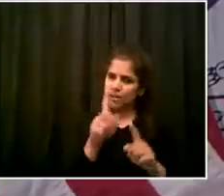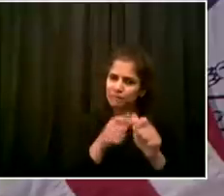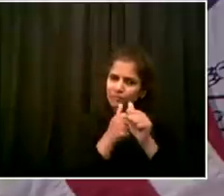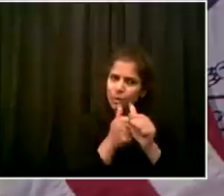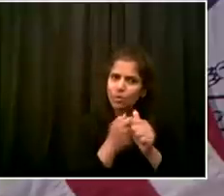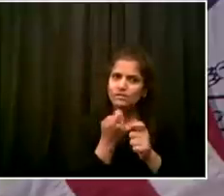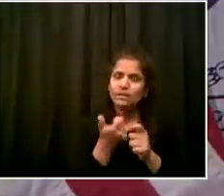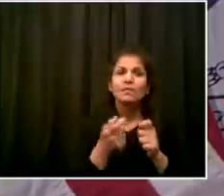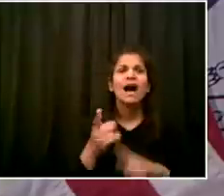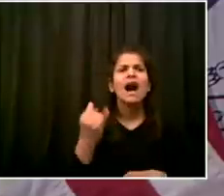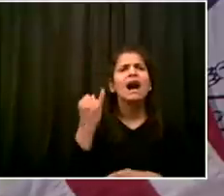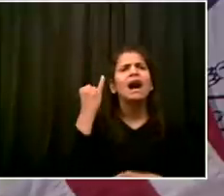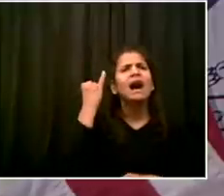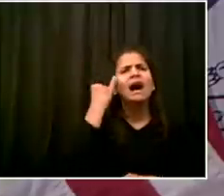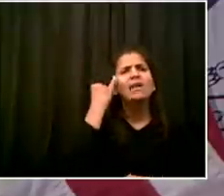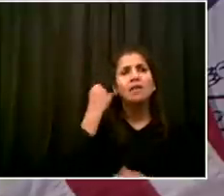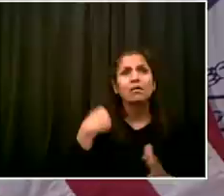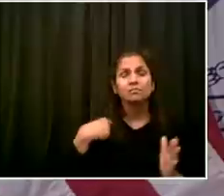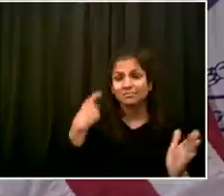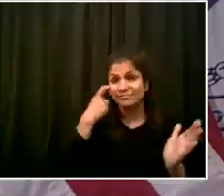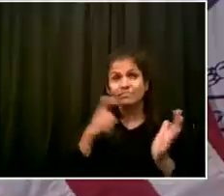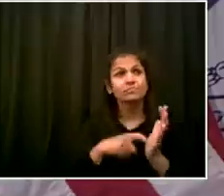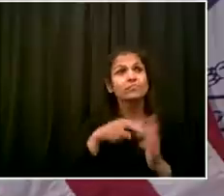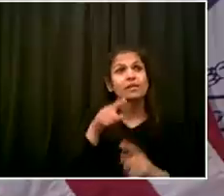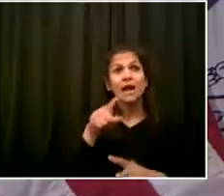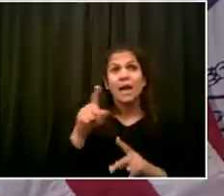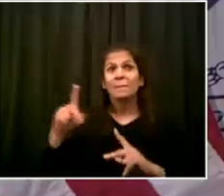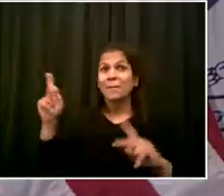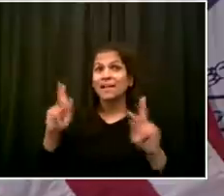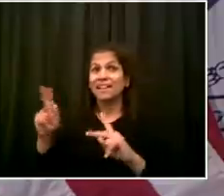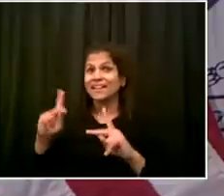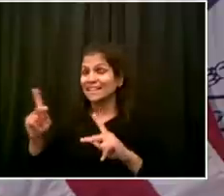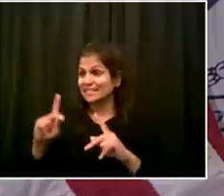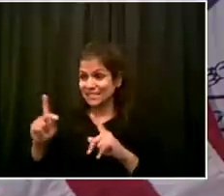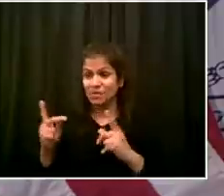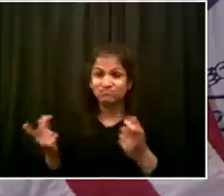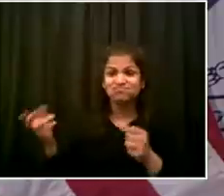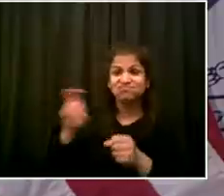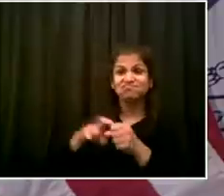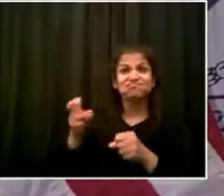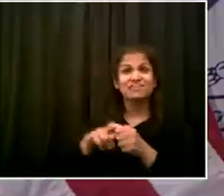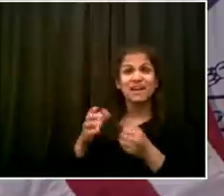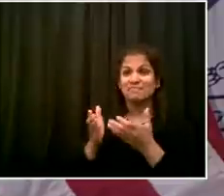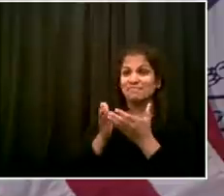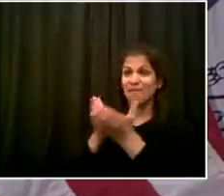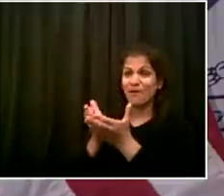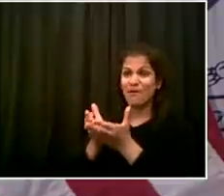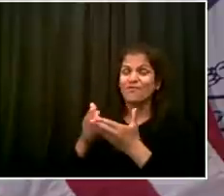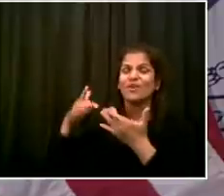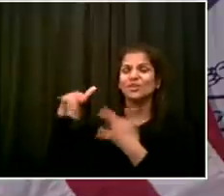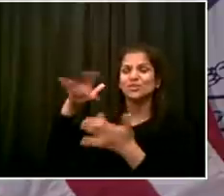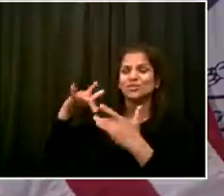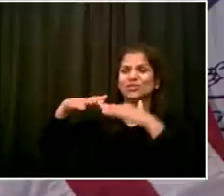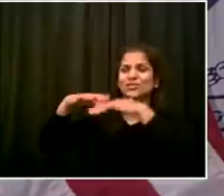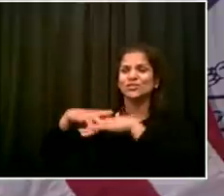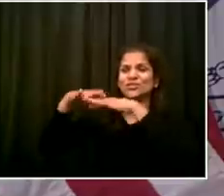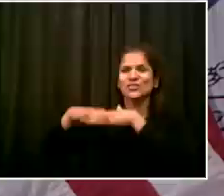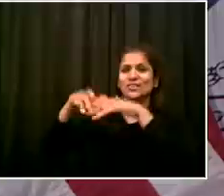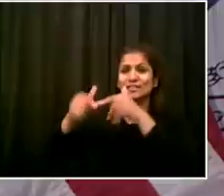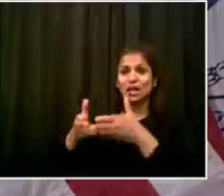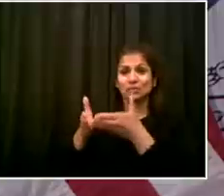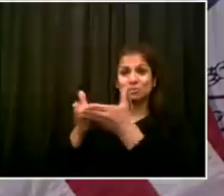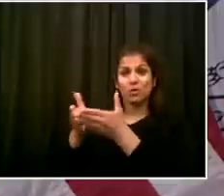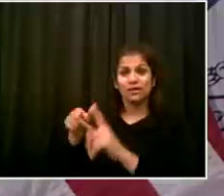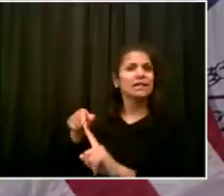it is people still working with the rules but being a little less conservative than they were. Remember, we're talking about previous, you know, 90